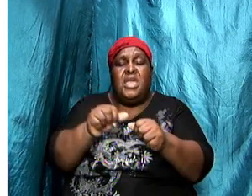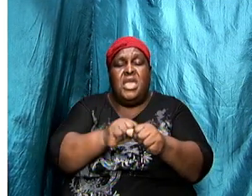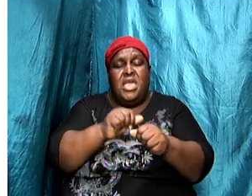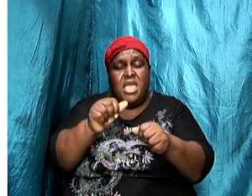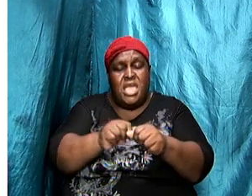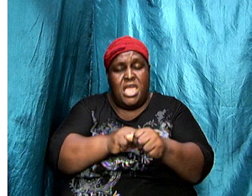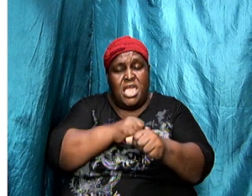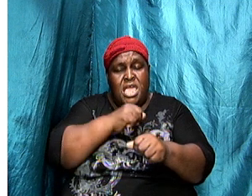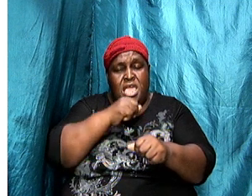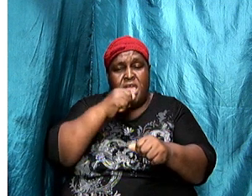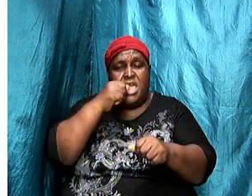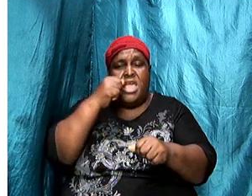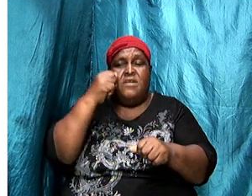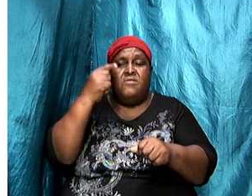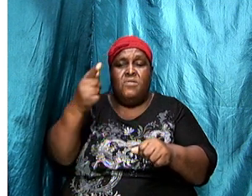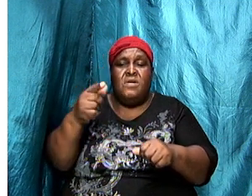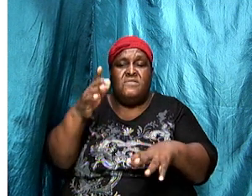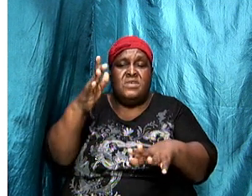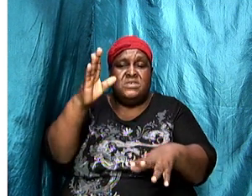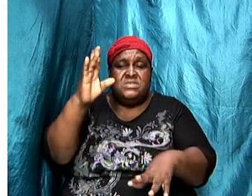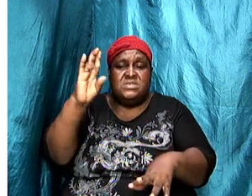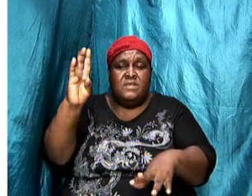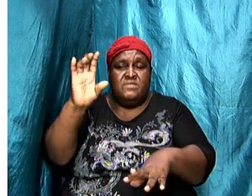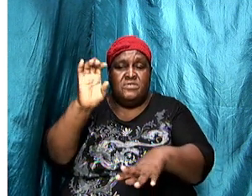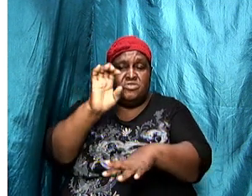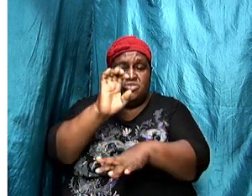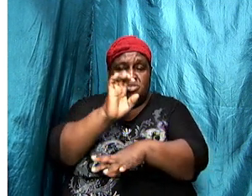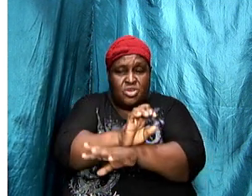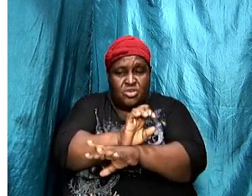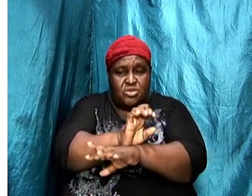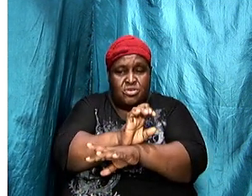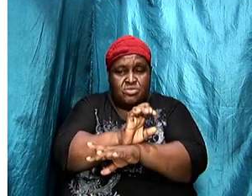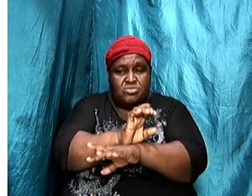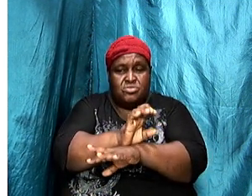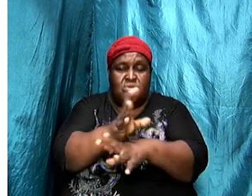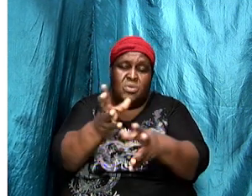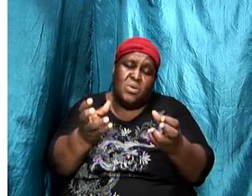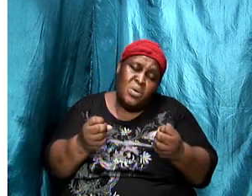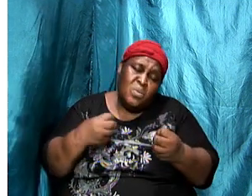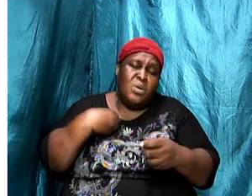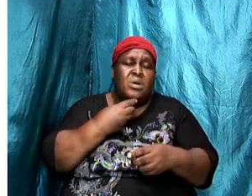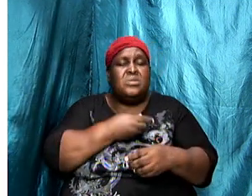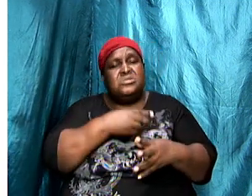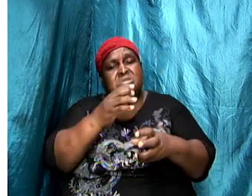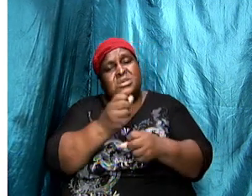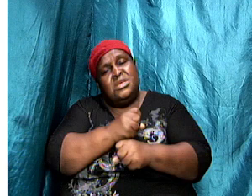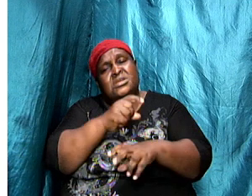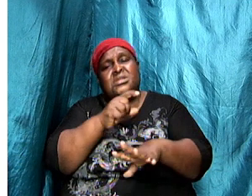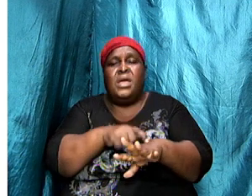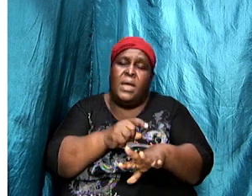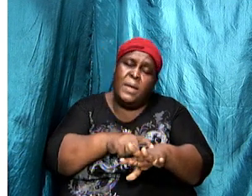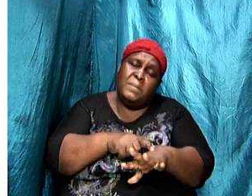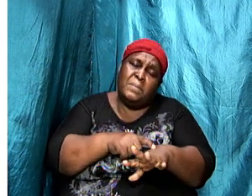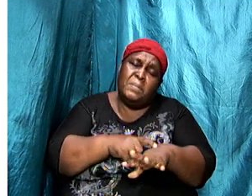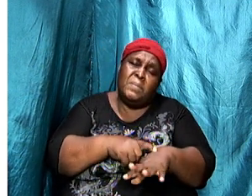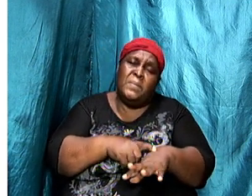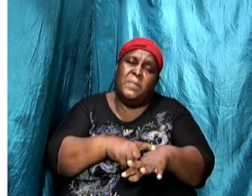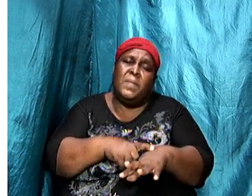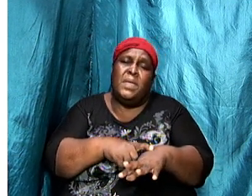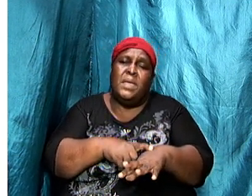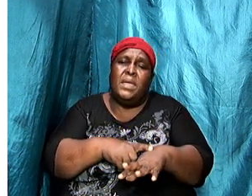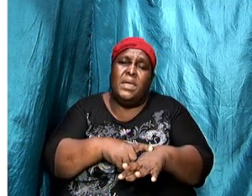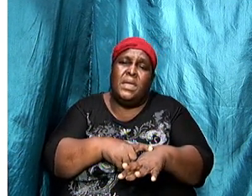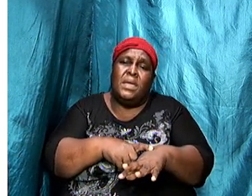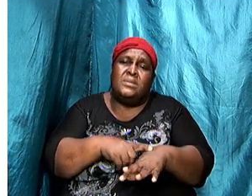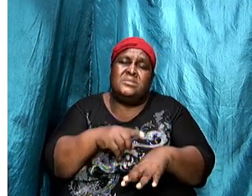of the seven churches and I want us to take the time and to just let this digest in